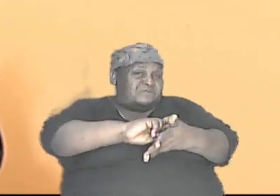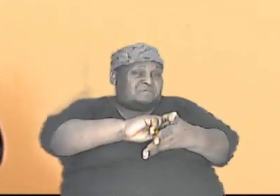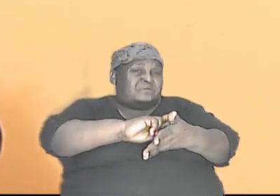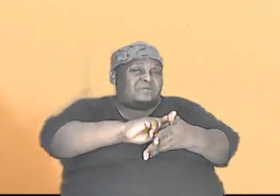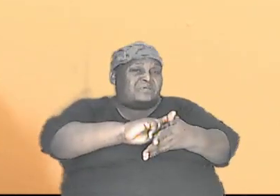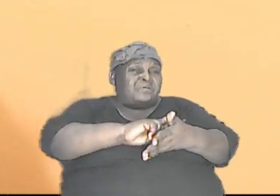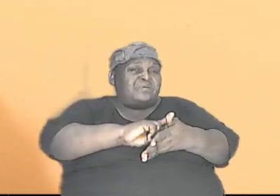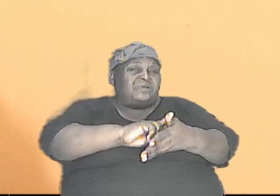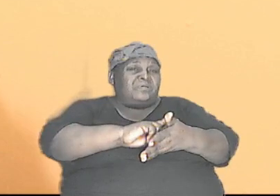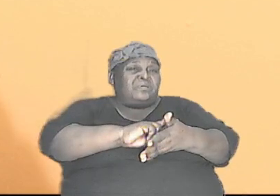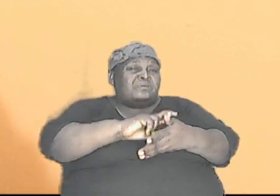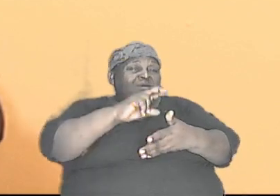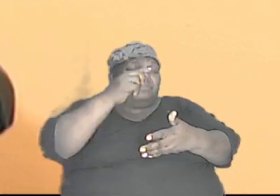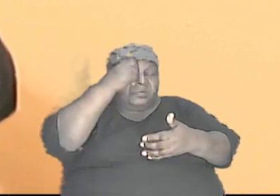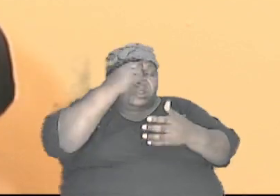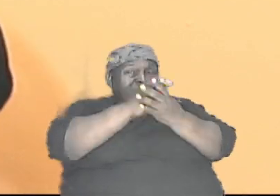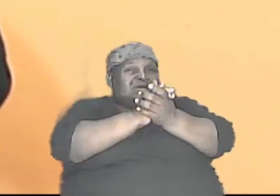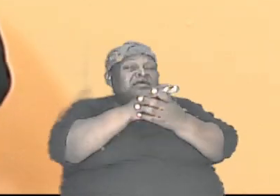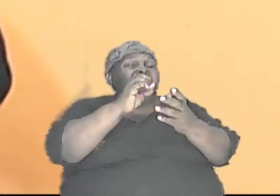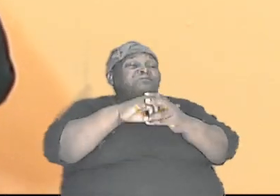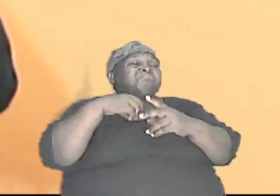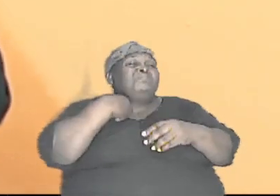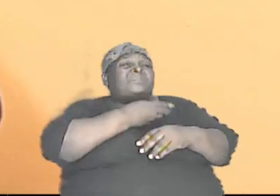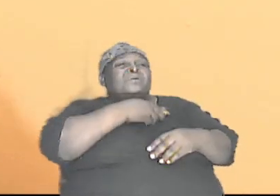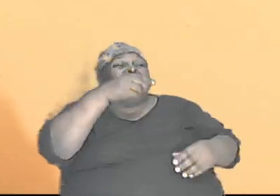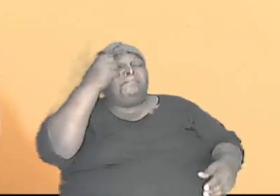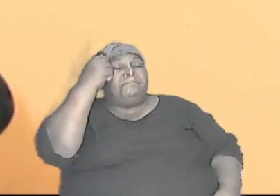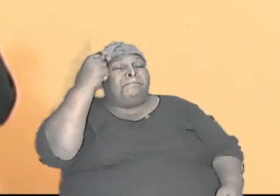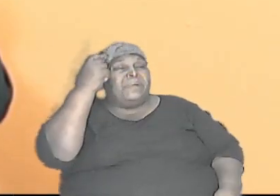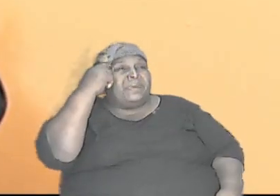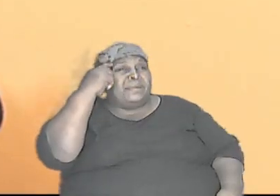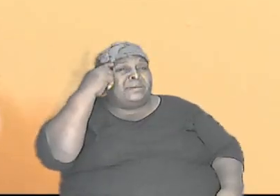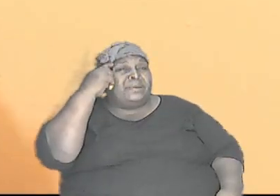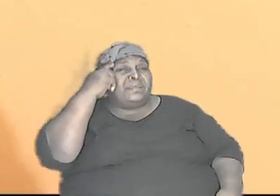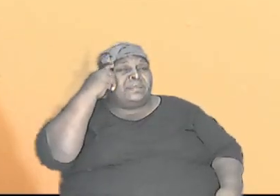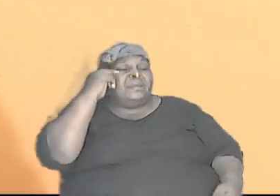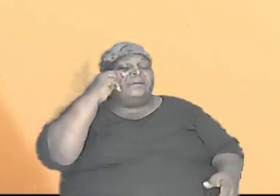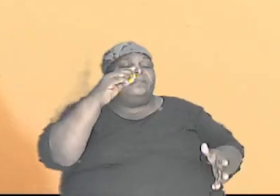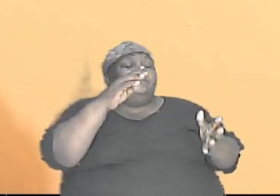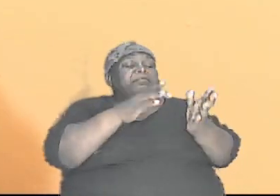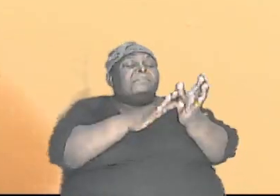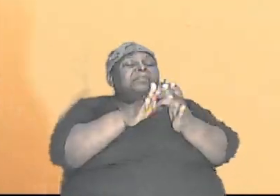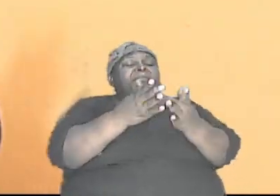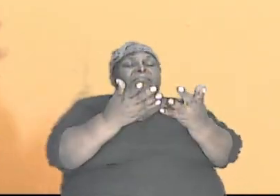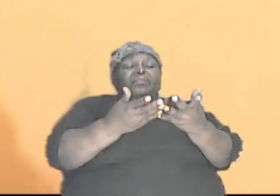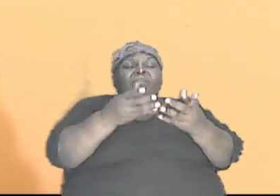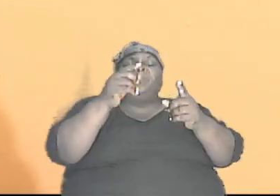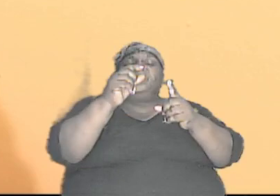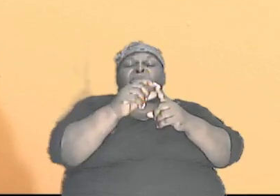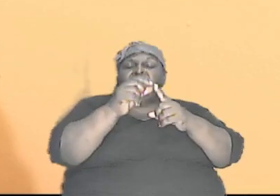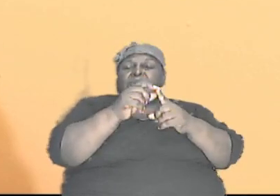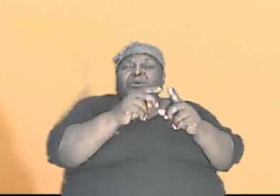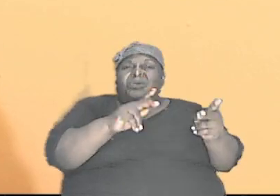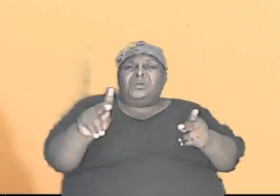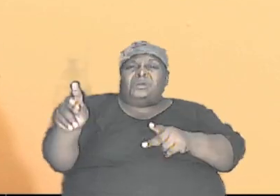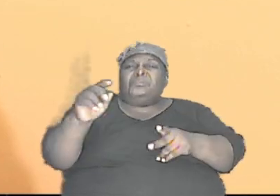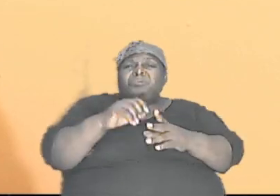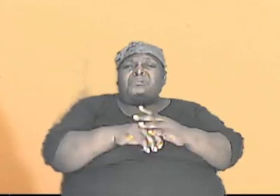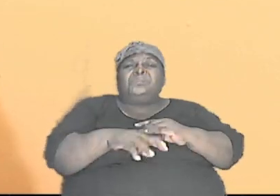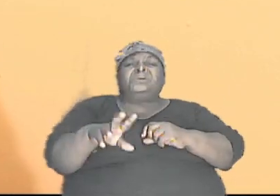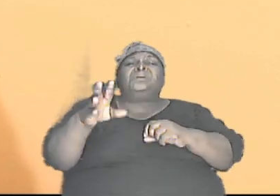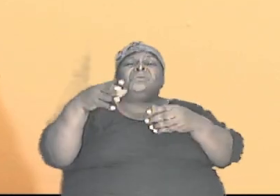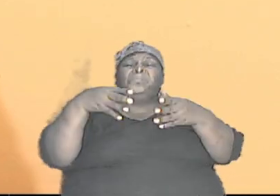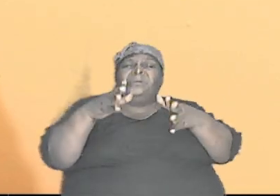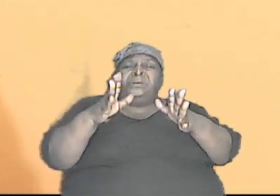in our minds that the Bible the word puts it in a particular perspective